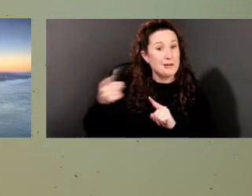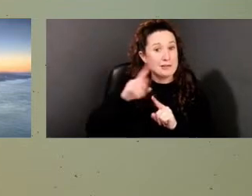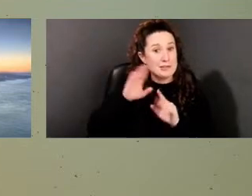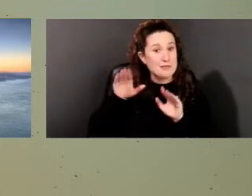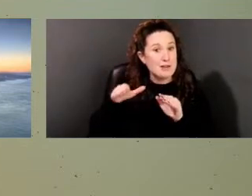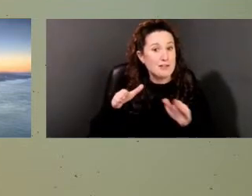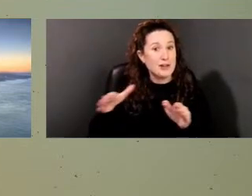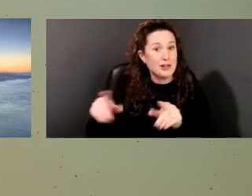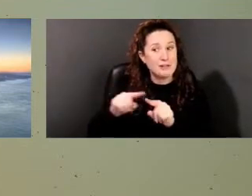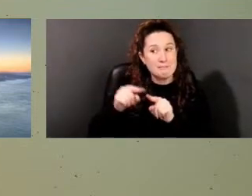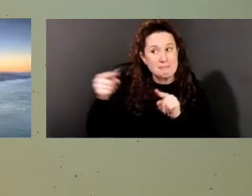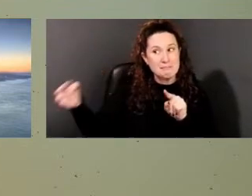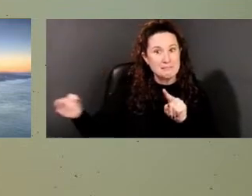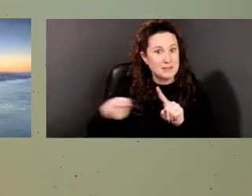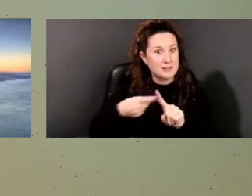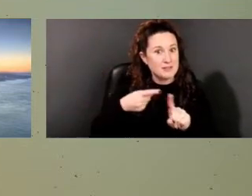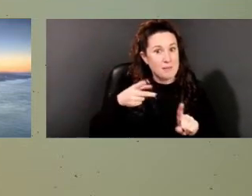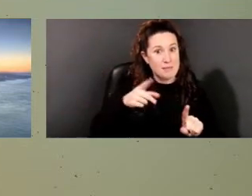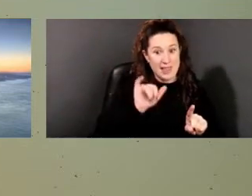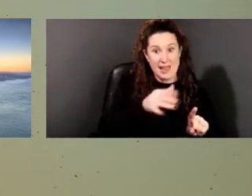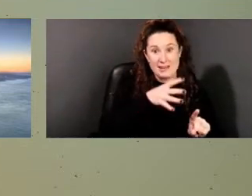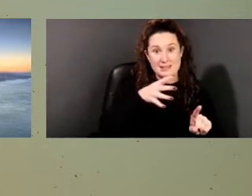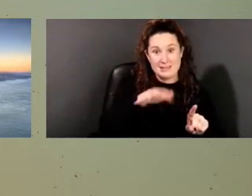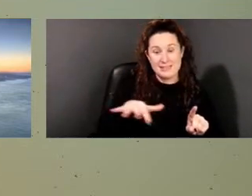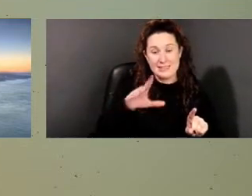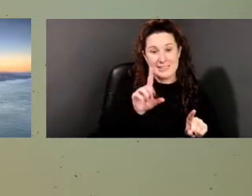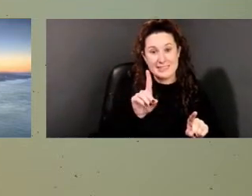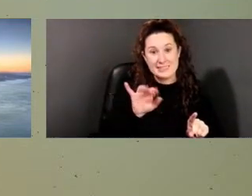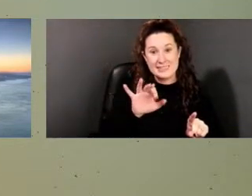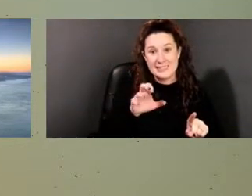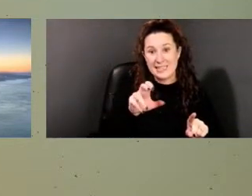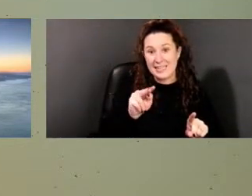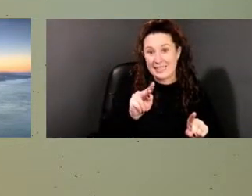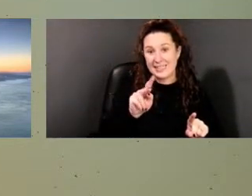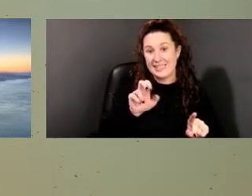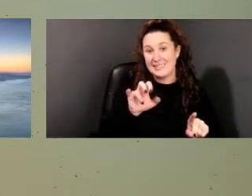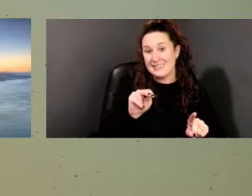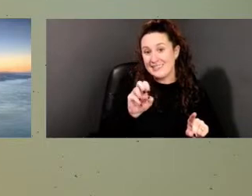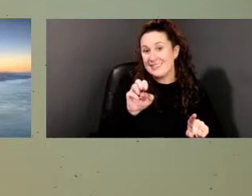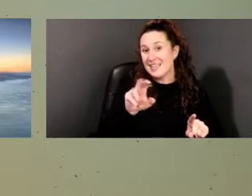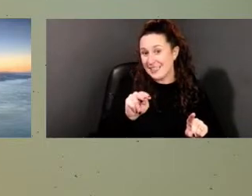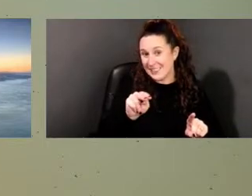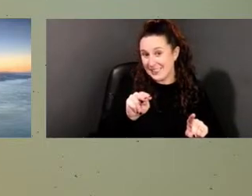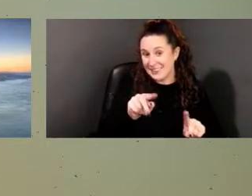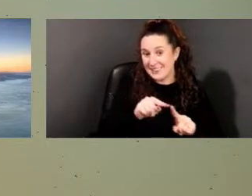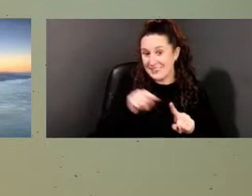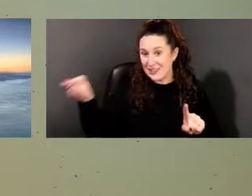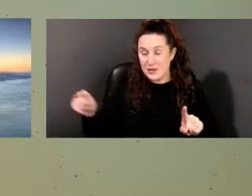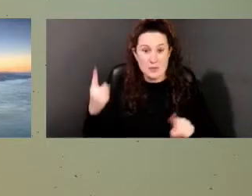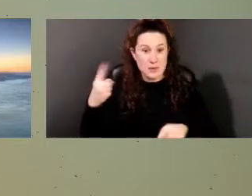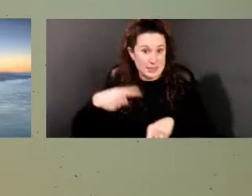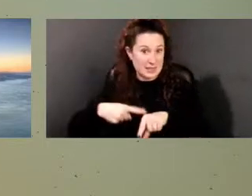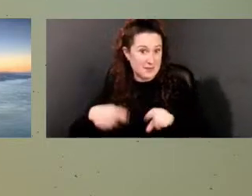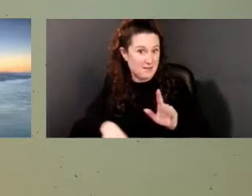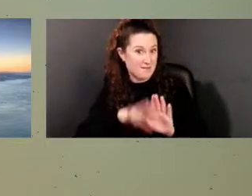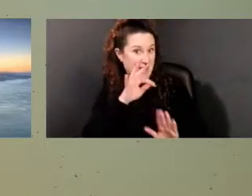the Dickinson plantation. And when we visited there before, we found somebody with the name of Scott, which is my